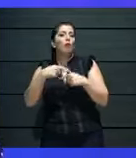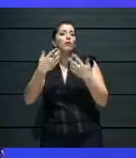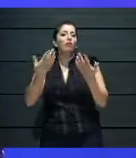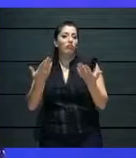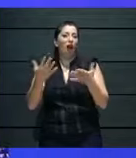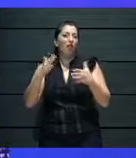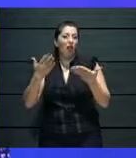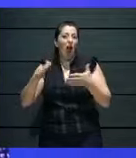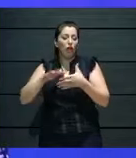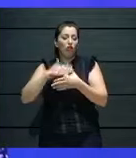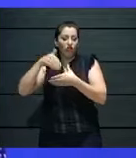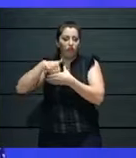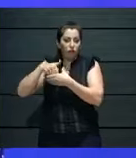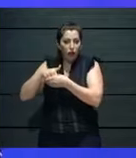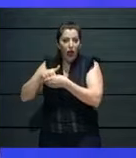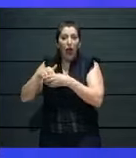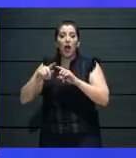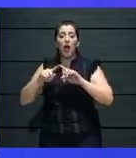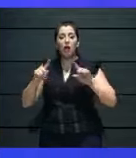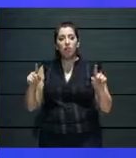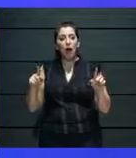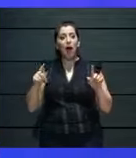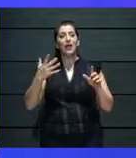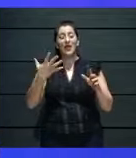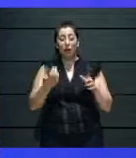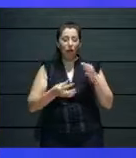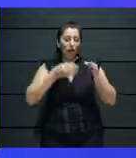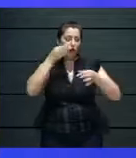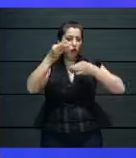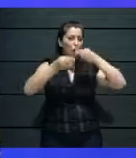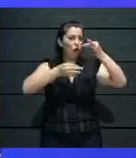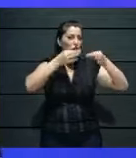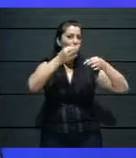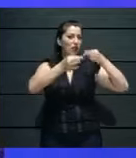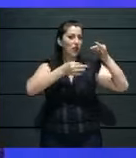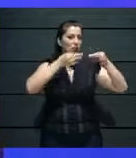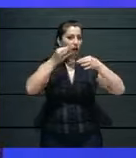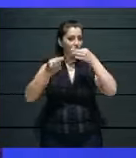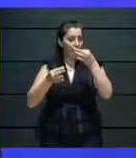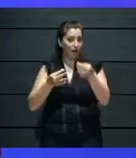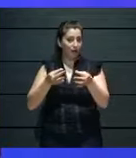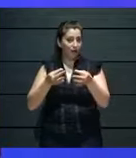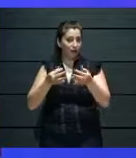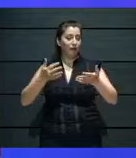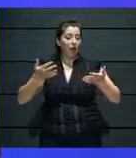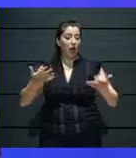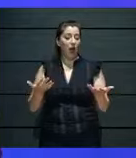yes. What's my take? What's my take? Digital is the way forward.